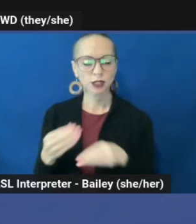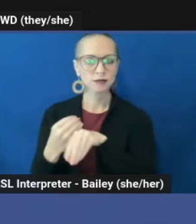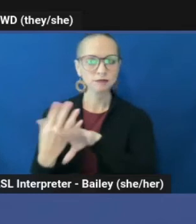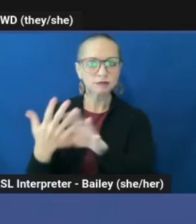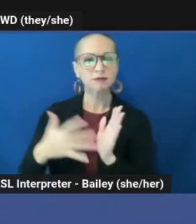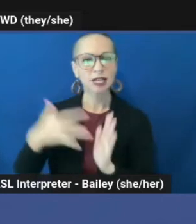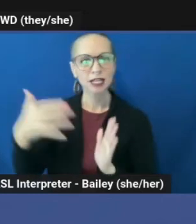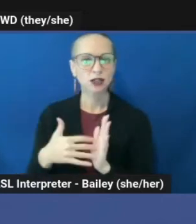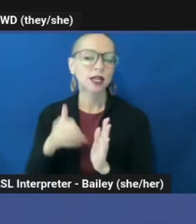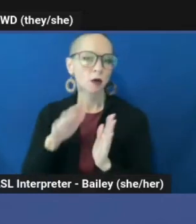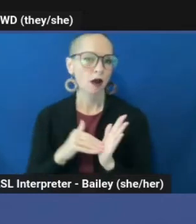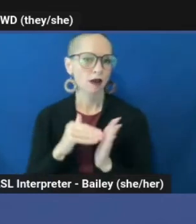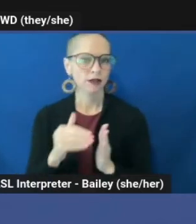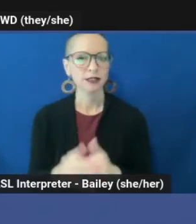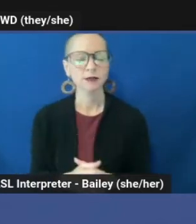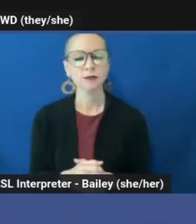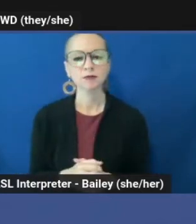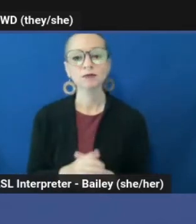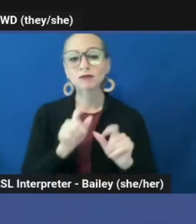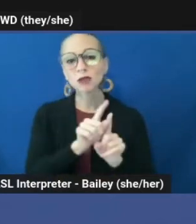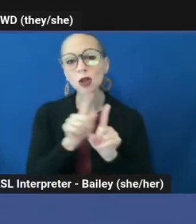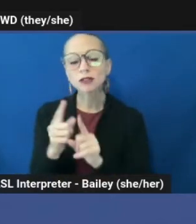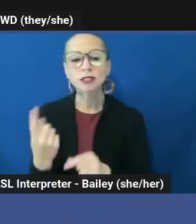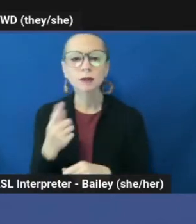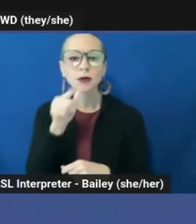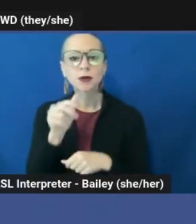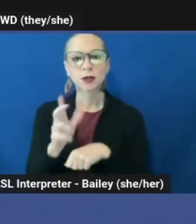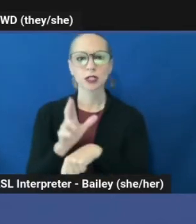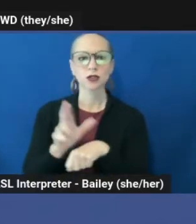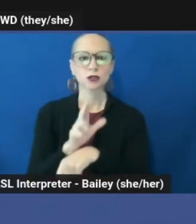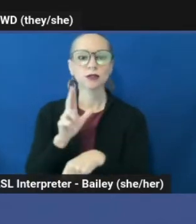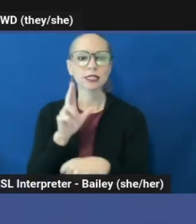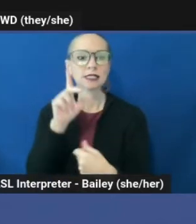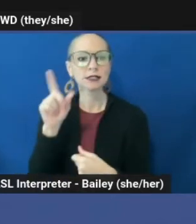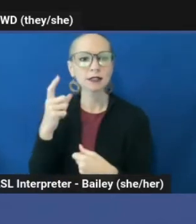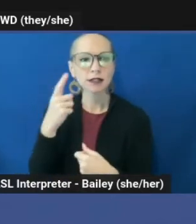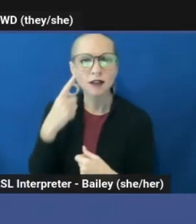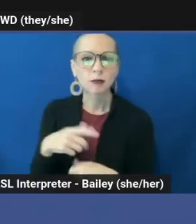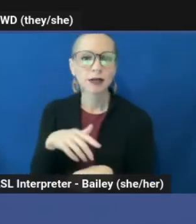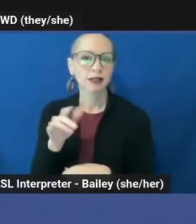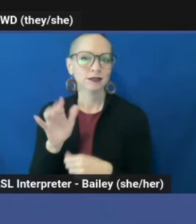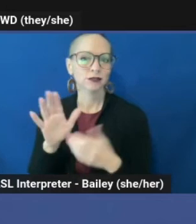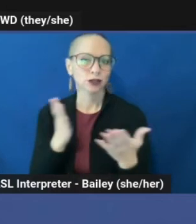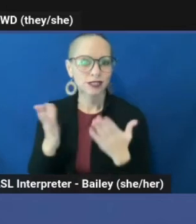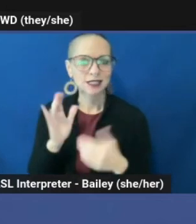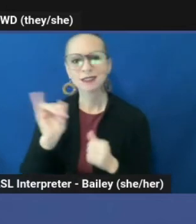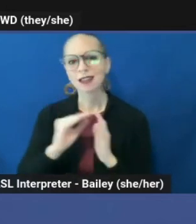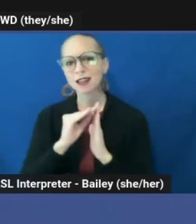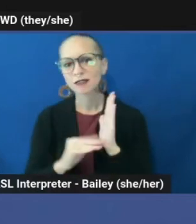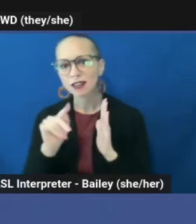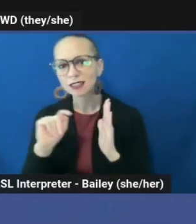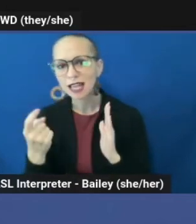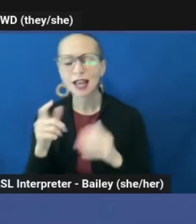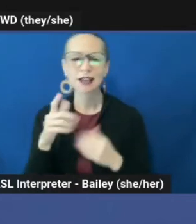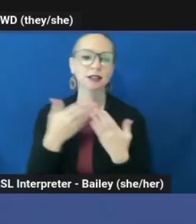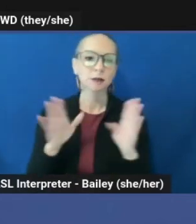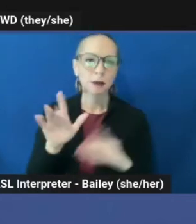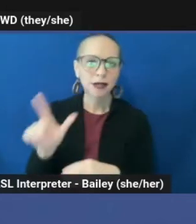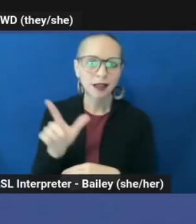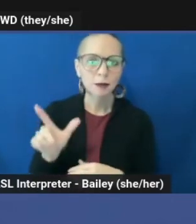occasionally, or often. And also someone who uses government services, such as healthcare aid, filing taxes, or public library.